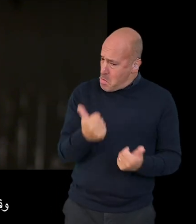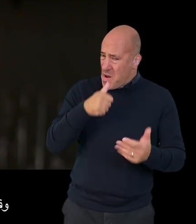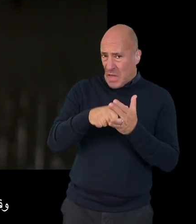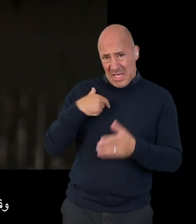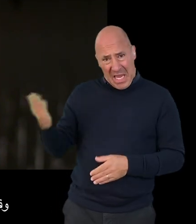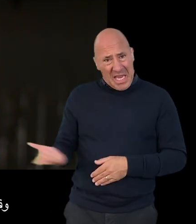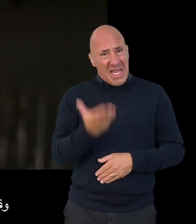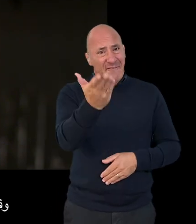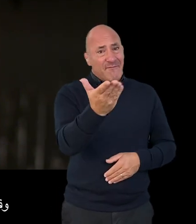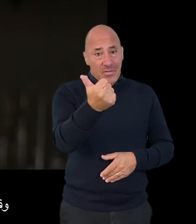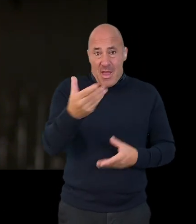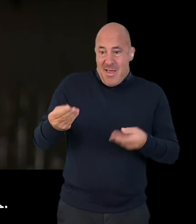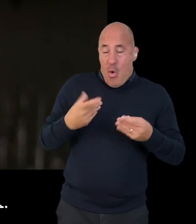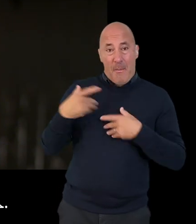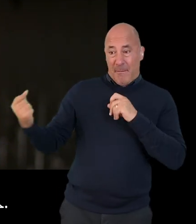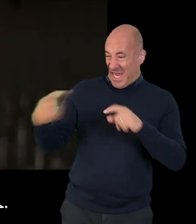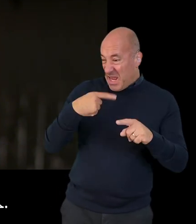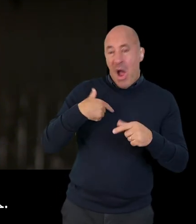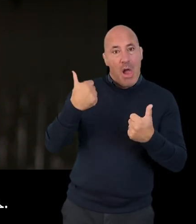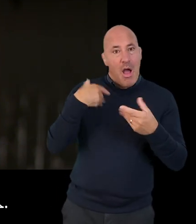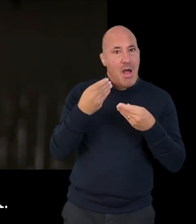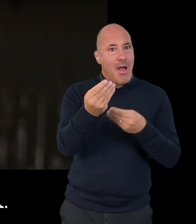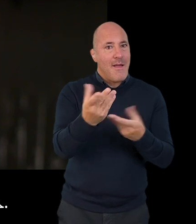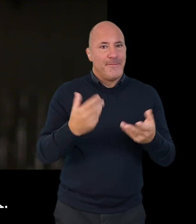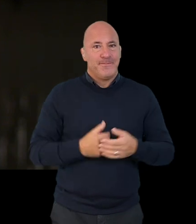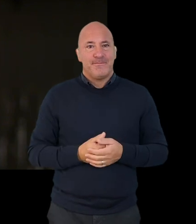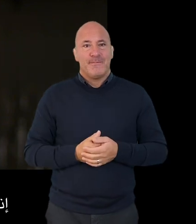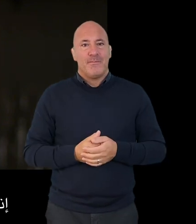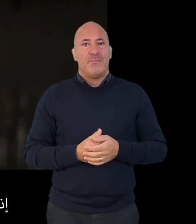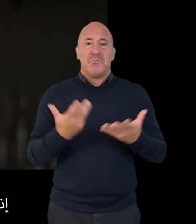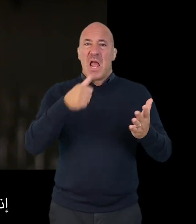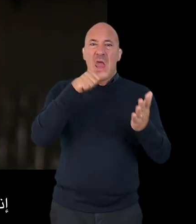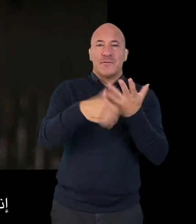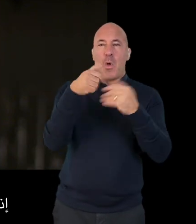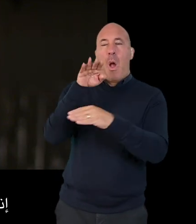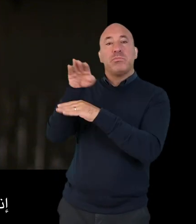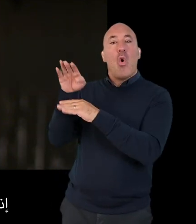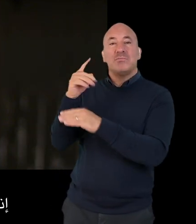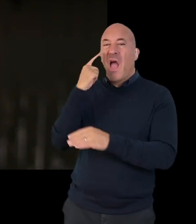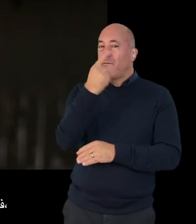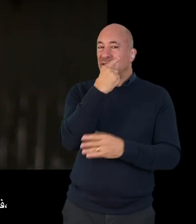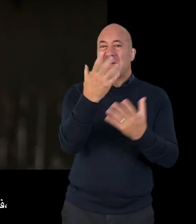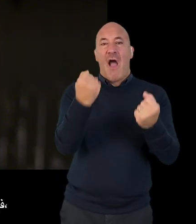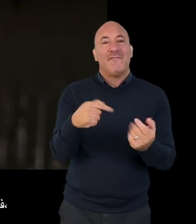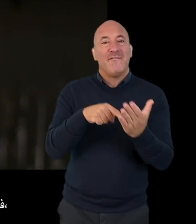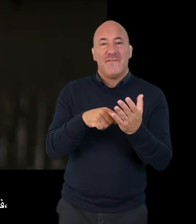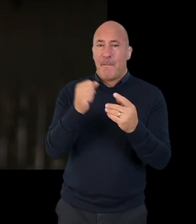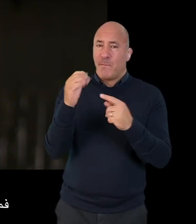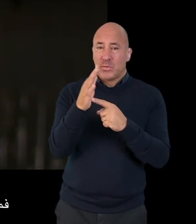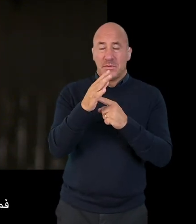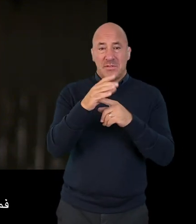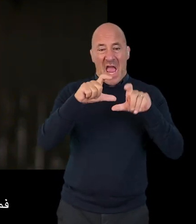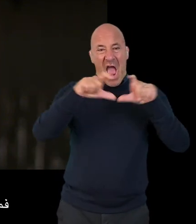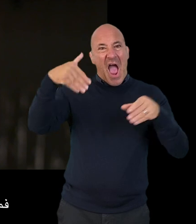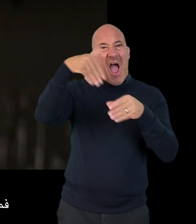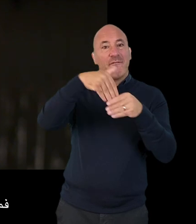and they may be willing to provide a letter or an email in support. If you get any evidence from abroad in the form of a letter it's